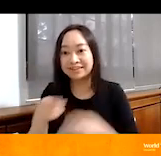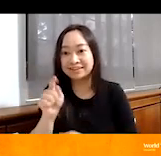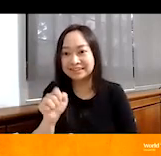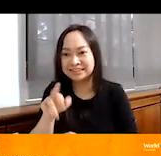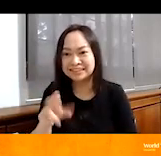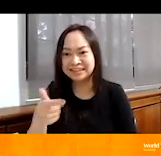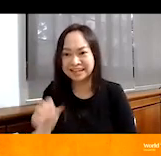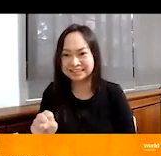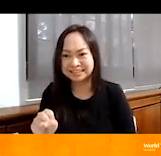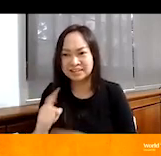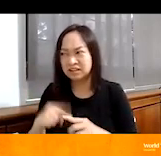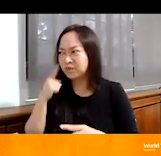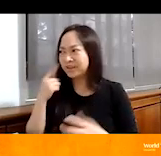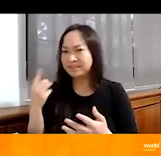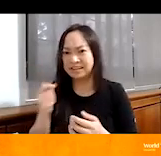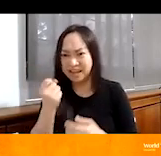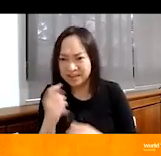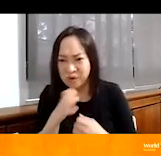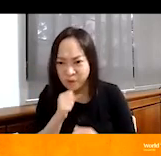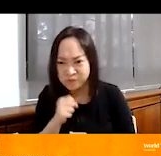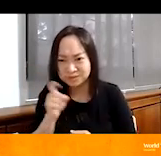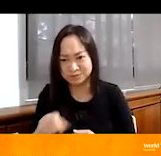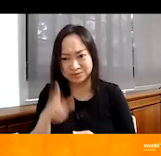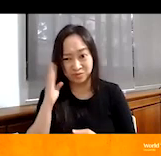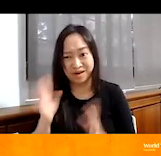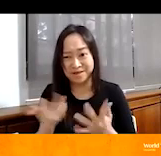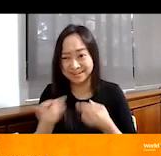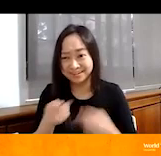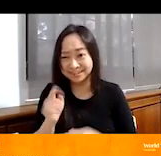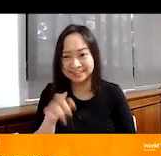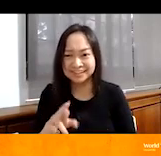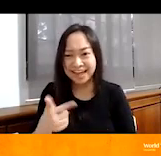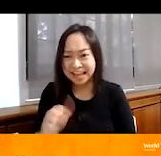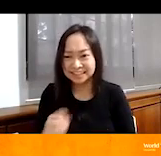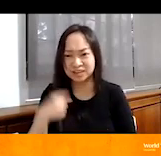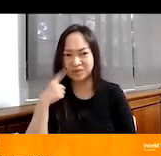what 11 year old should know how to handle tear gas? Like that, that's just not okay.